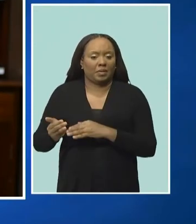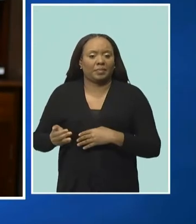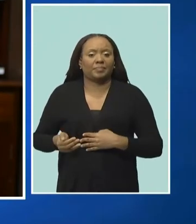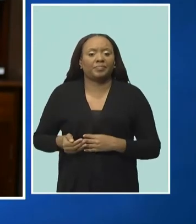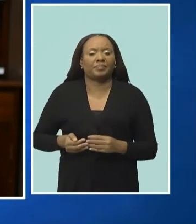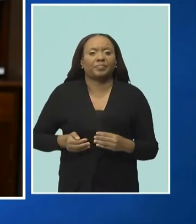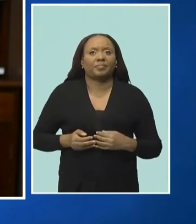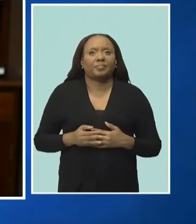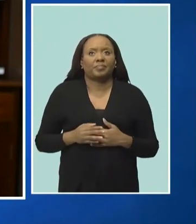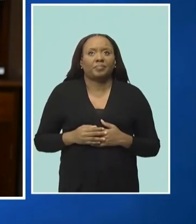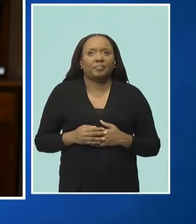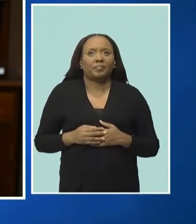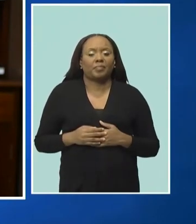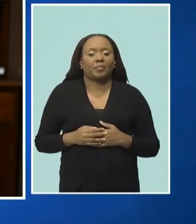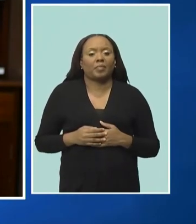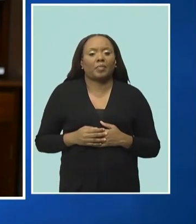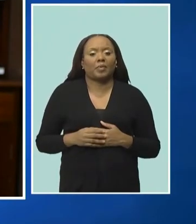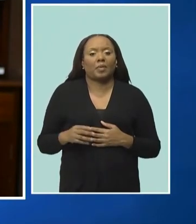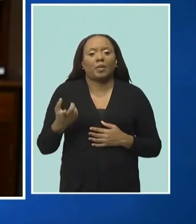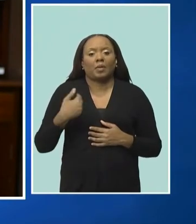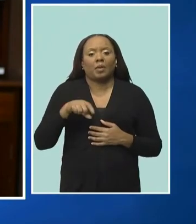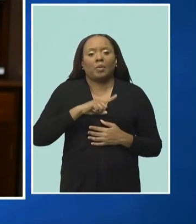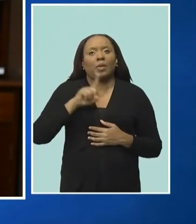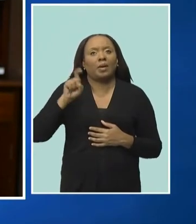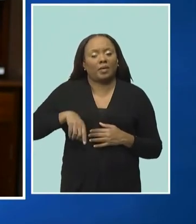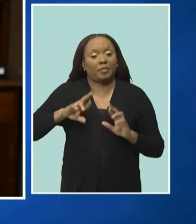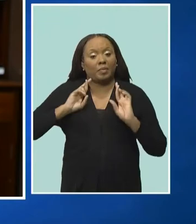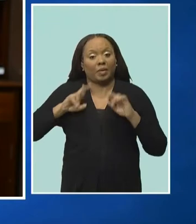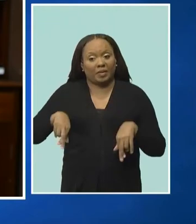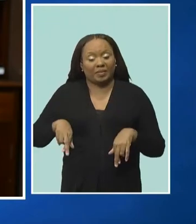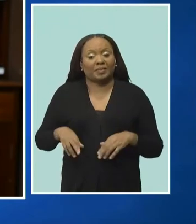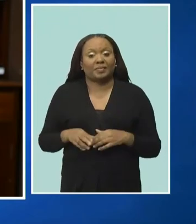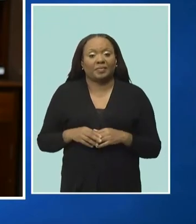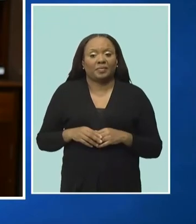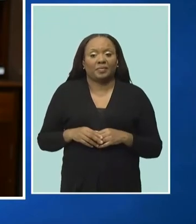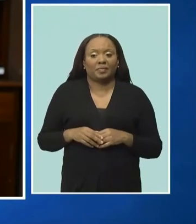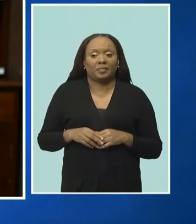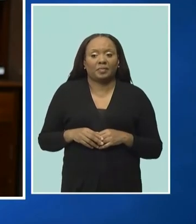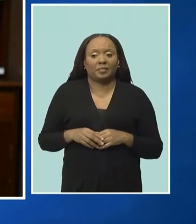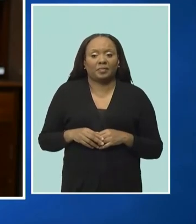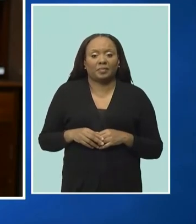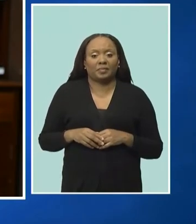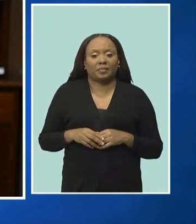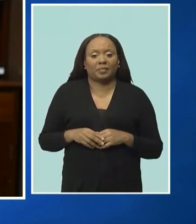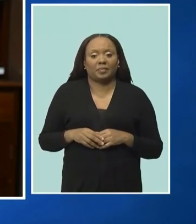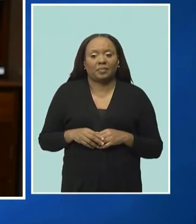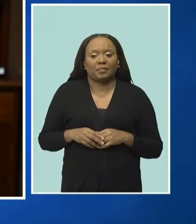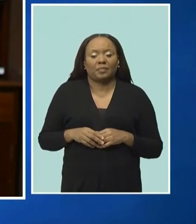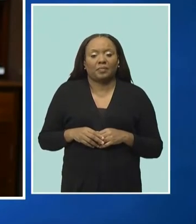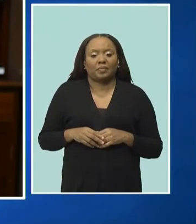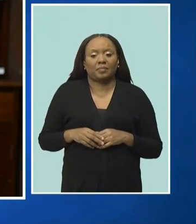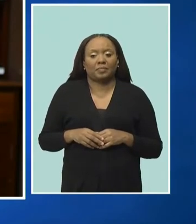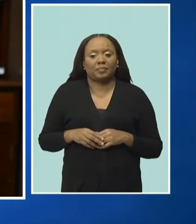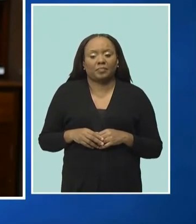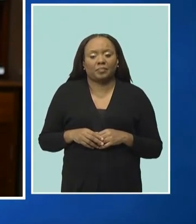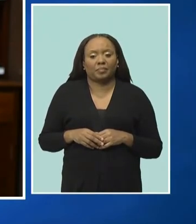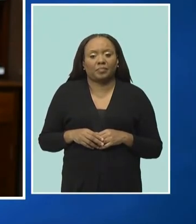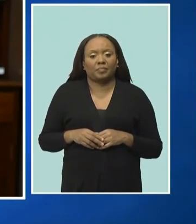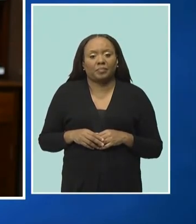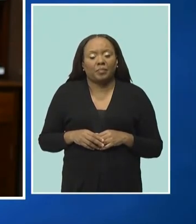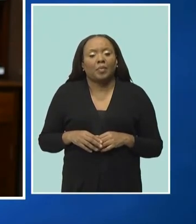We have to respond. And as such, the Ministry of Education, Technological and Vocational Training